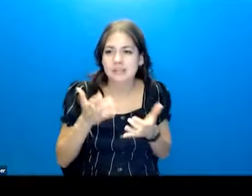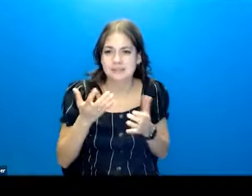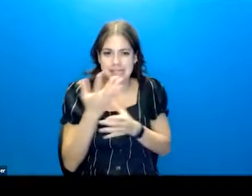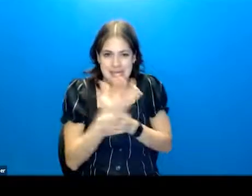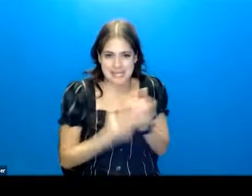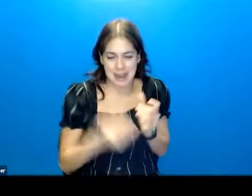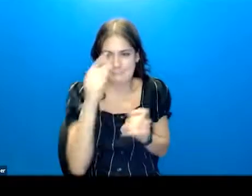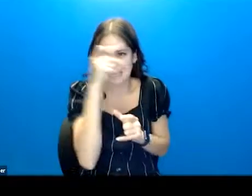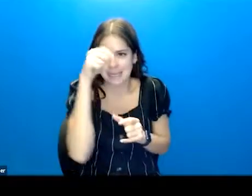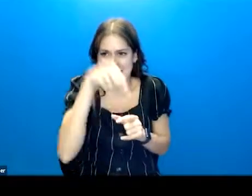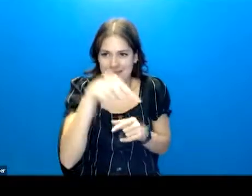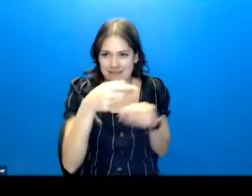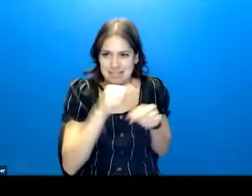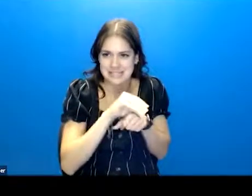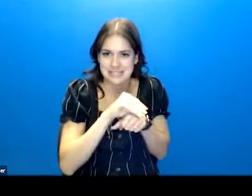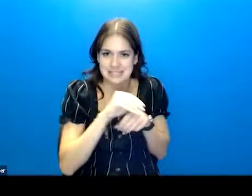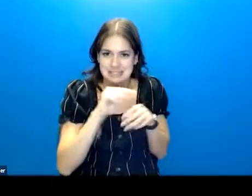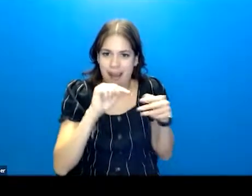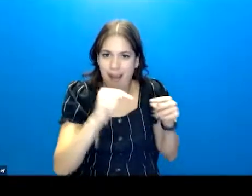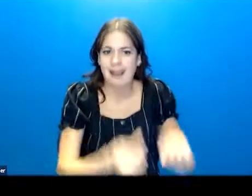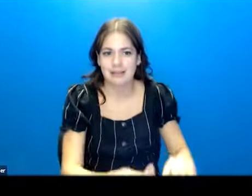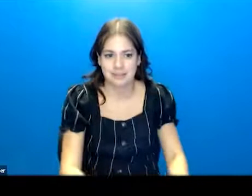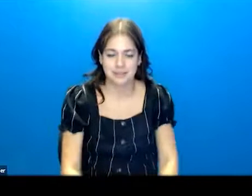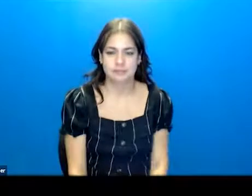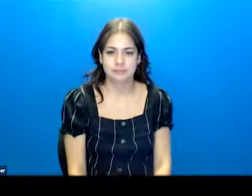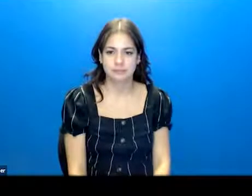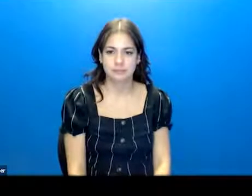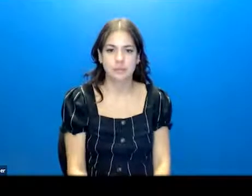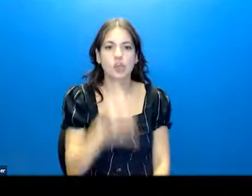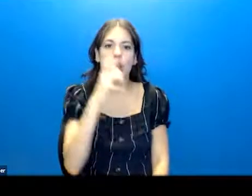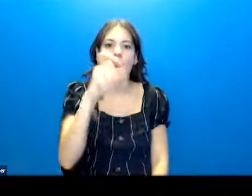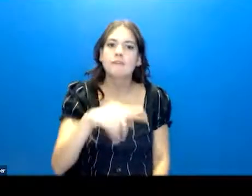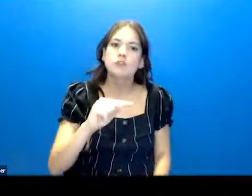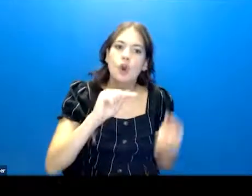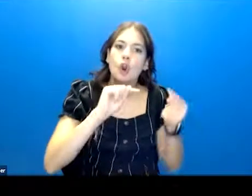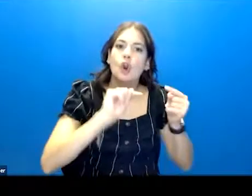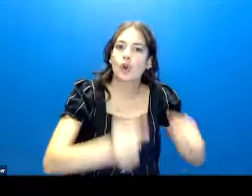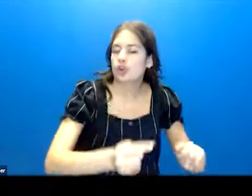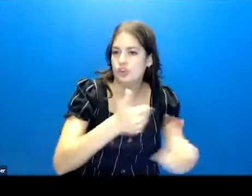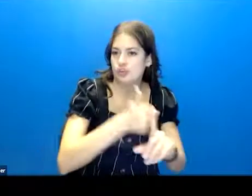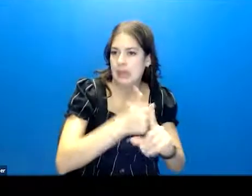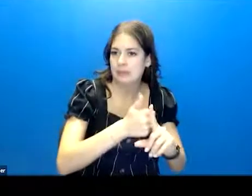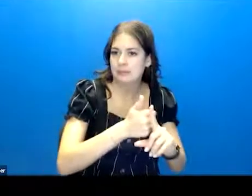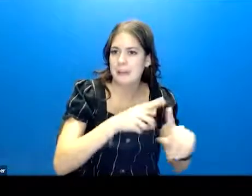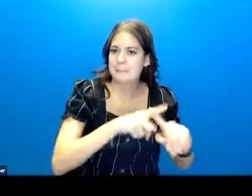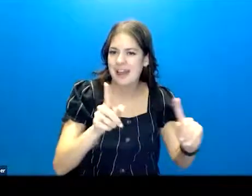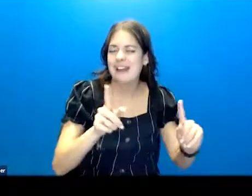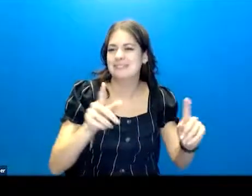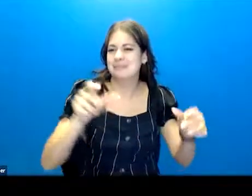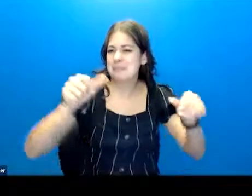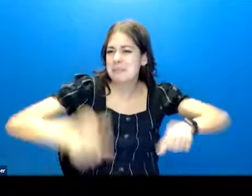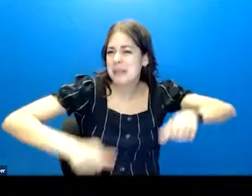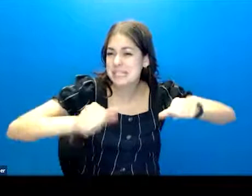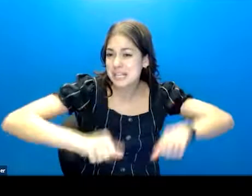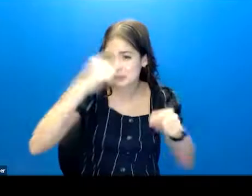result of that act. You do not have to actually get injured. Just the